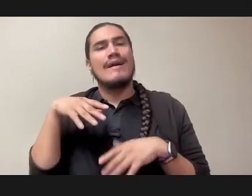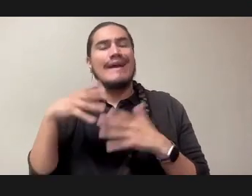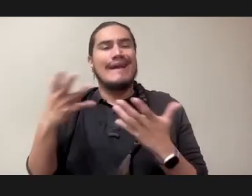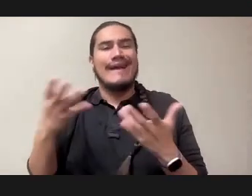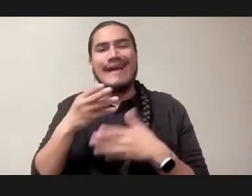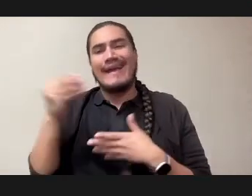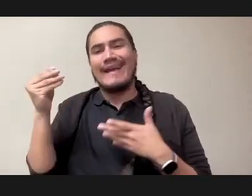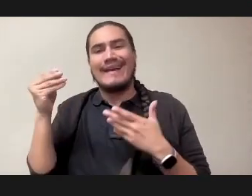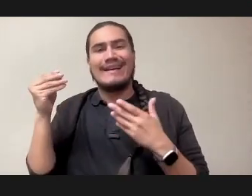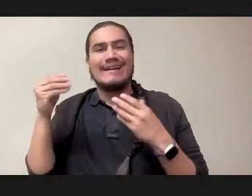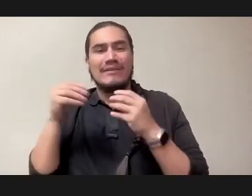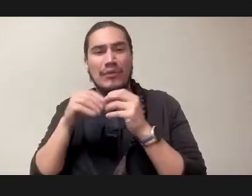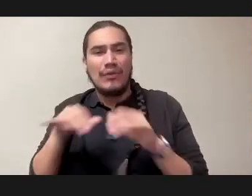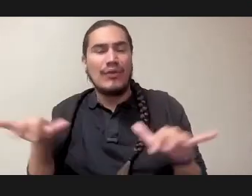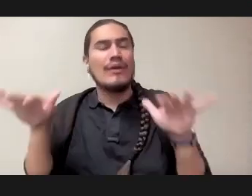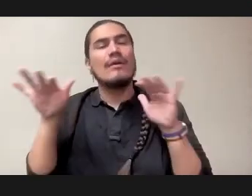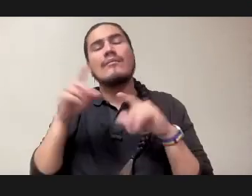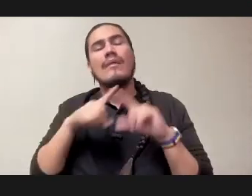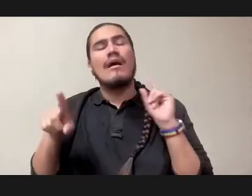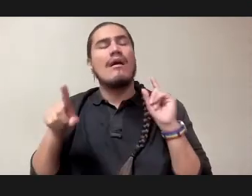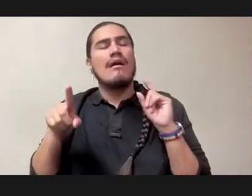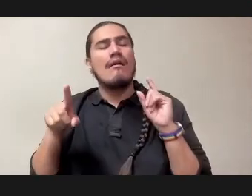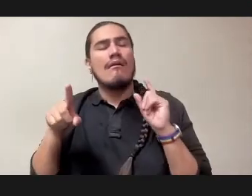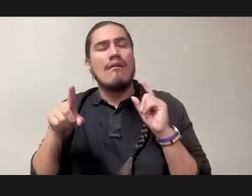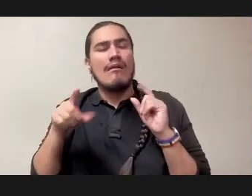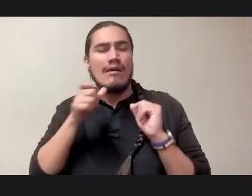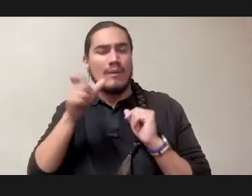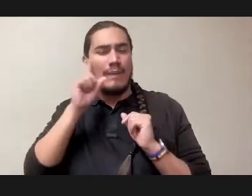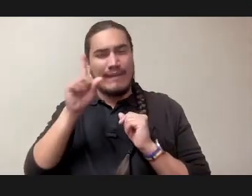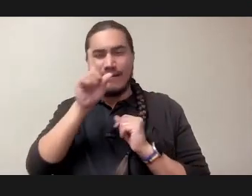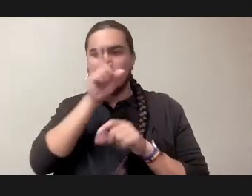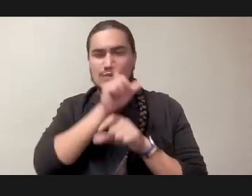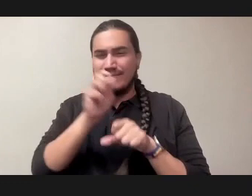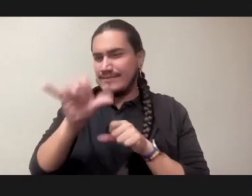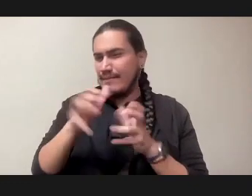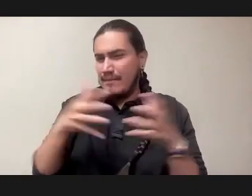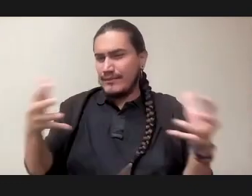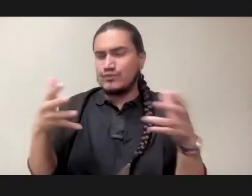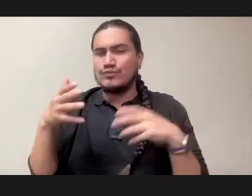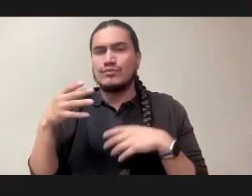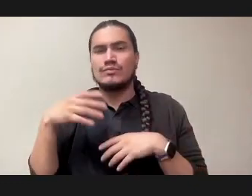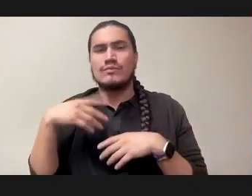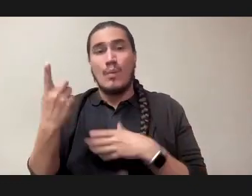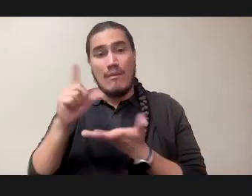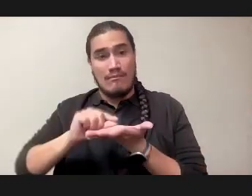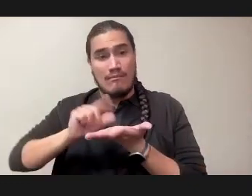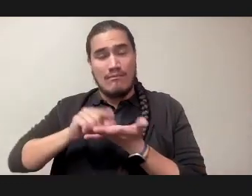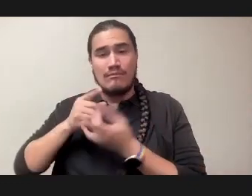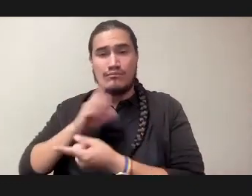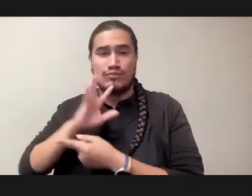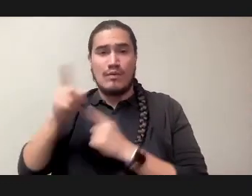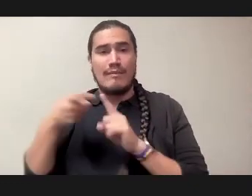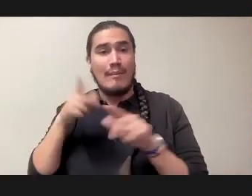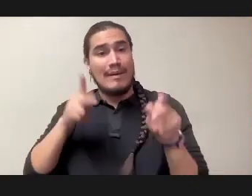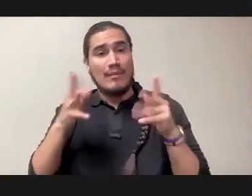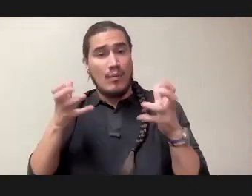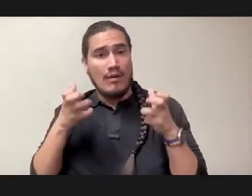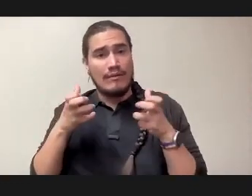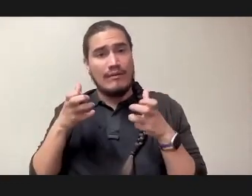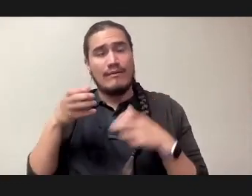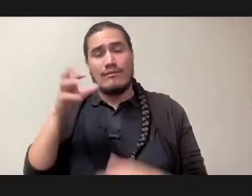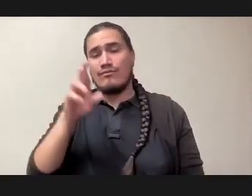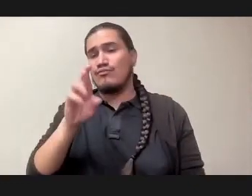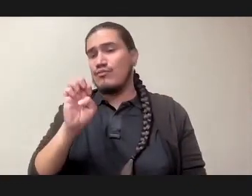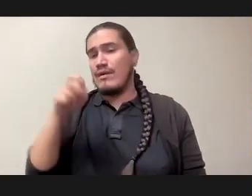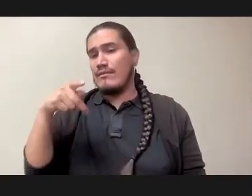York Times article about this, I think, in the fall of 2019. It's people seeking reparations, and I'm not opposed to